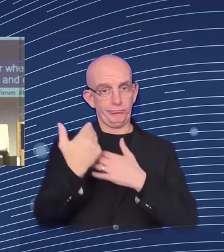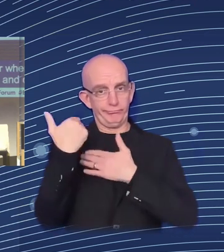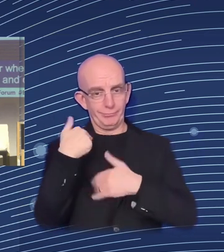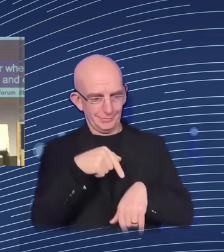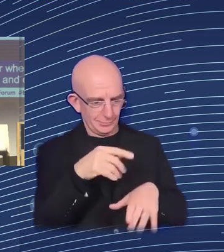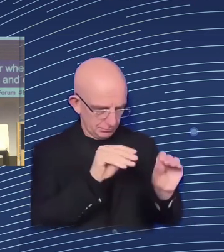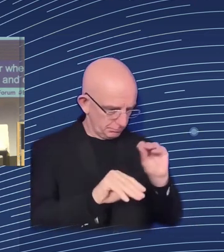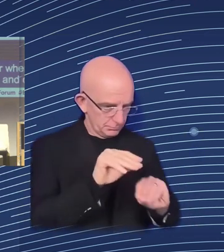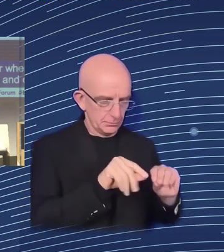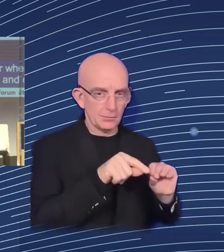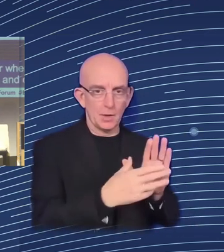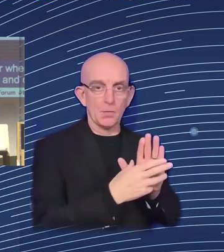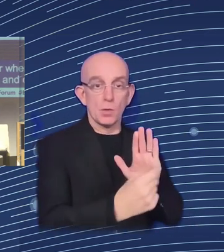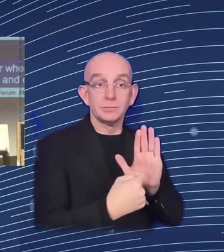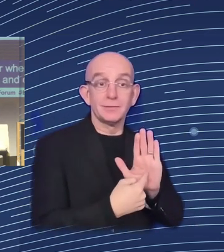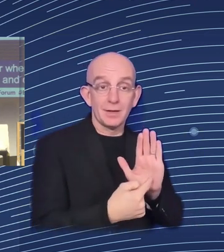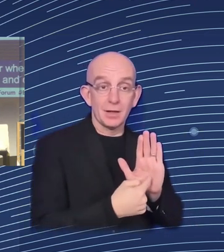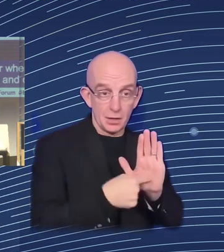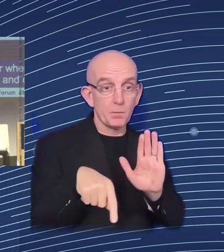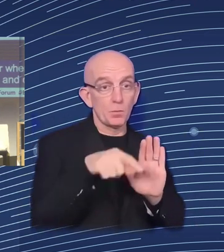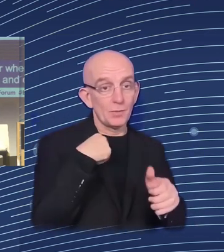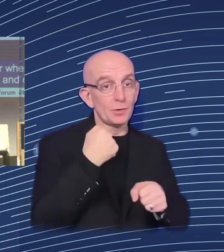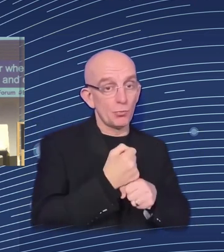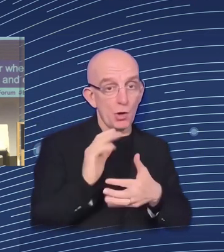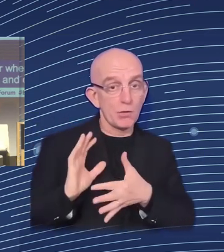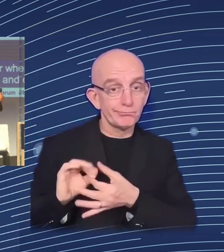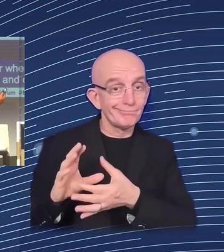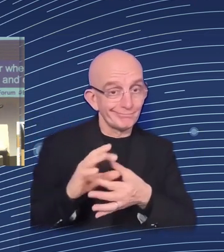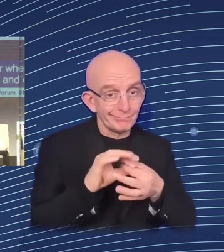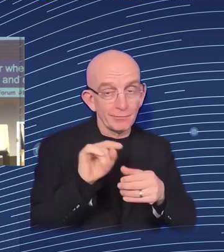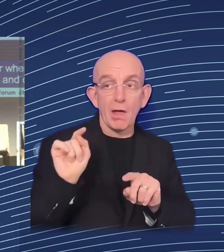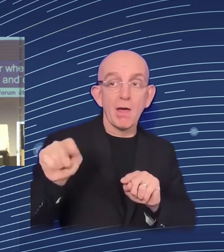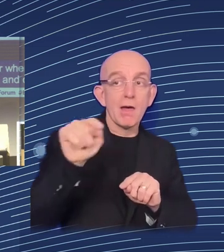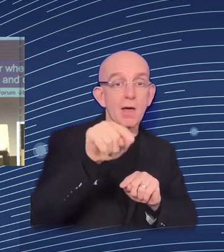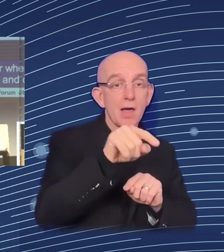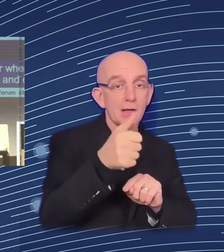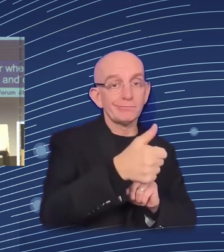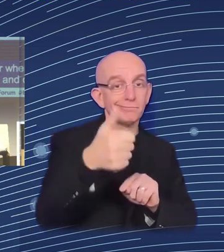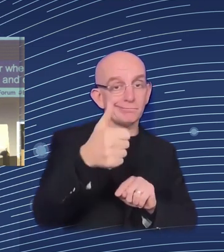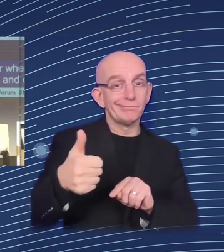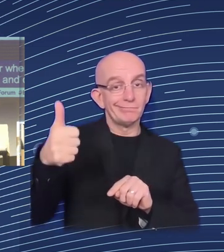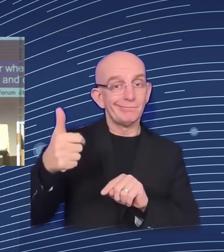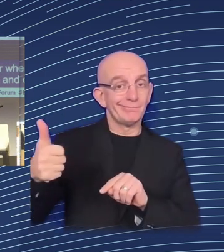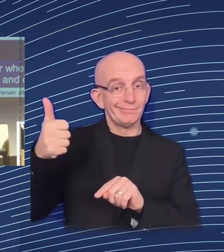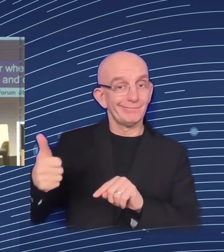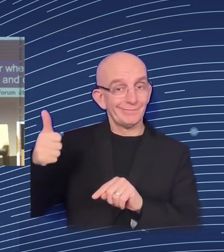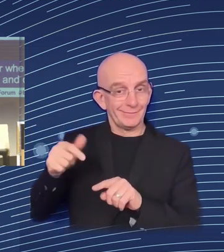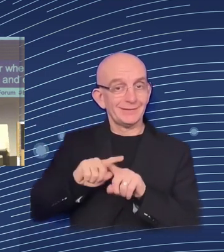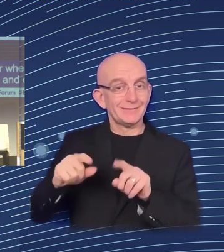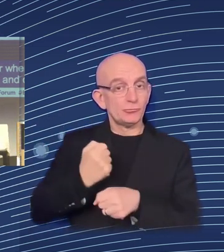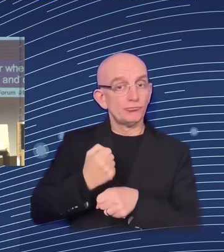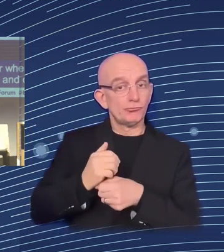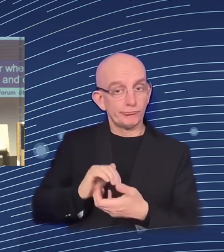who play a key role in terms of the data. So, what are the advantages of Euromod? And here is the selling part, okay?